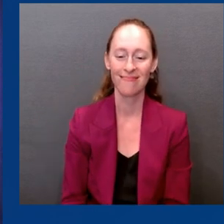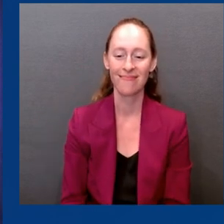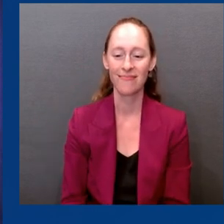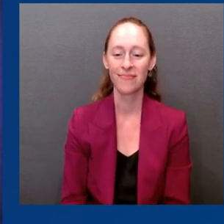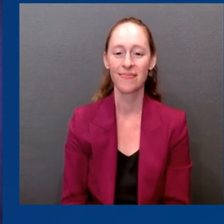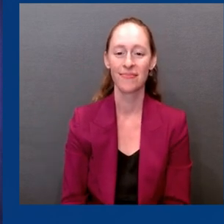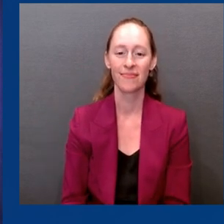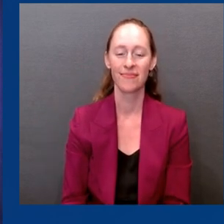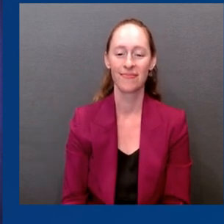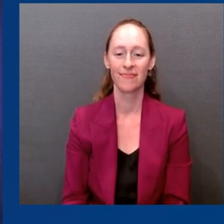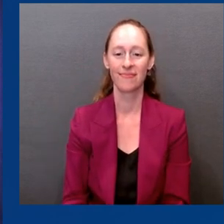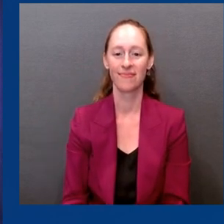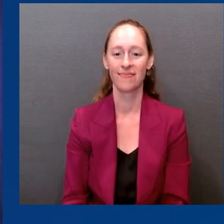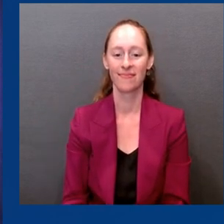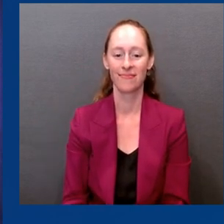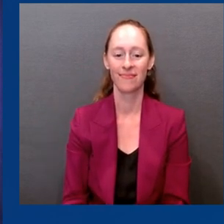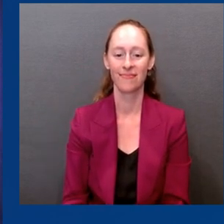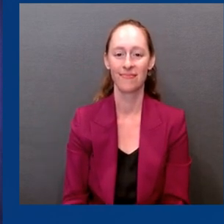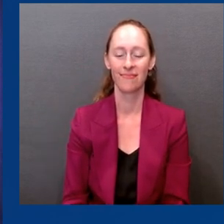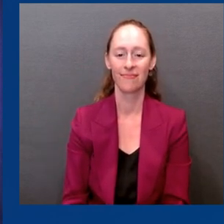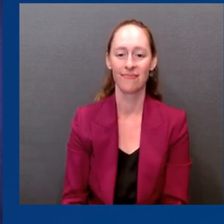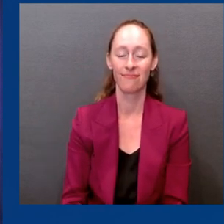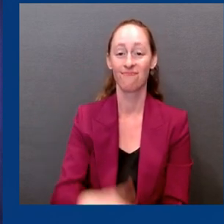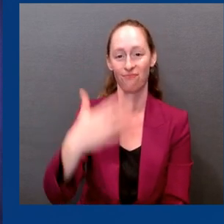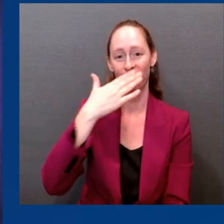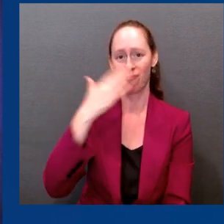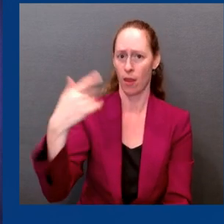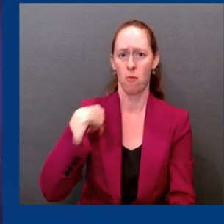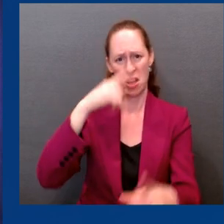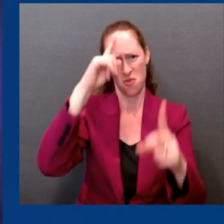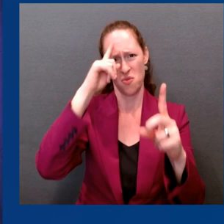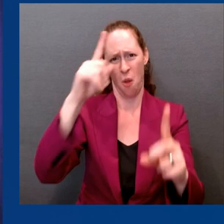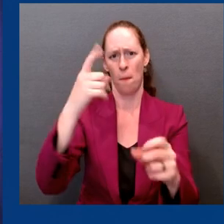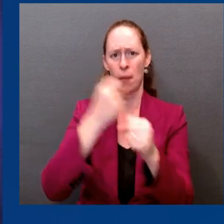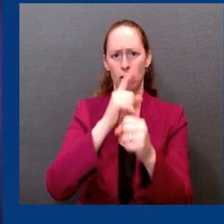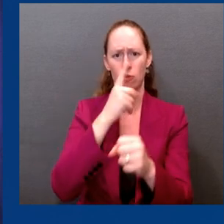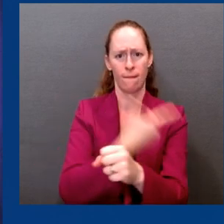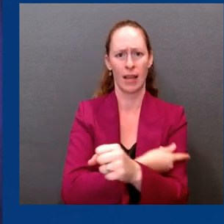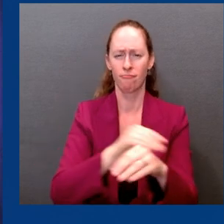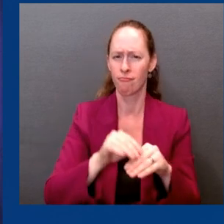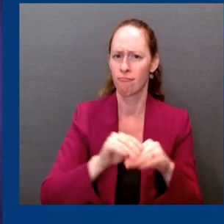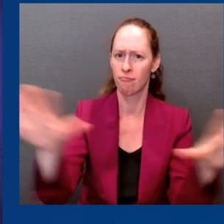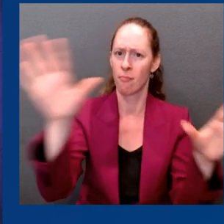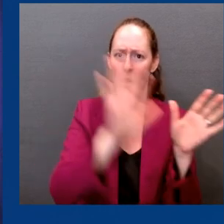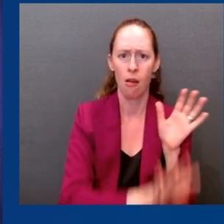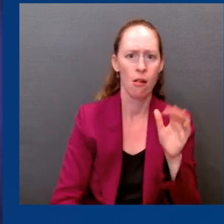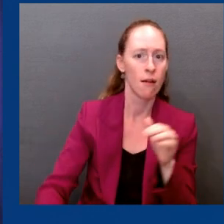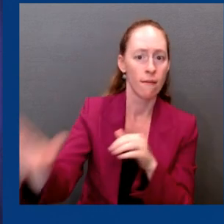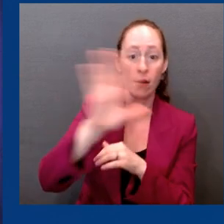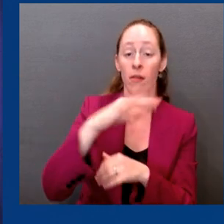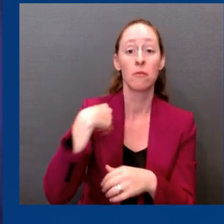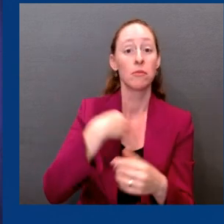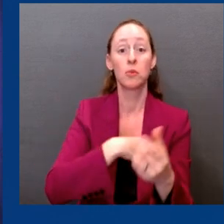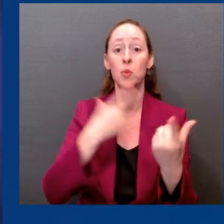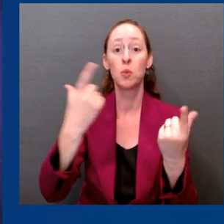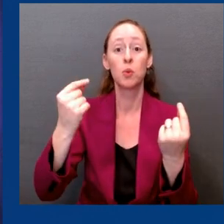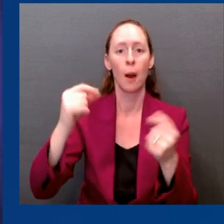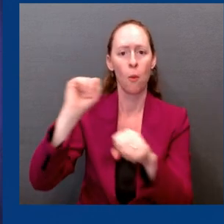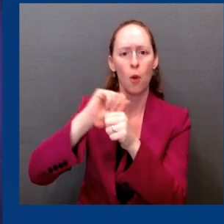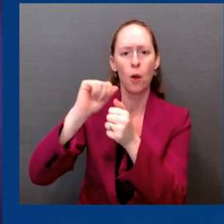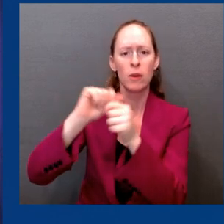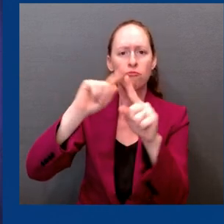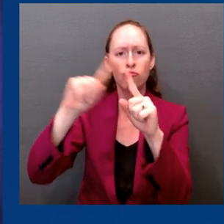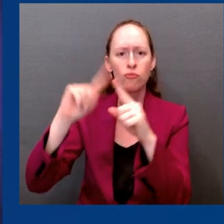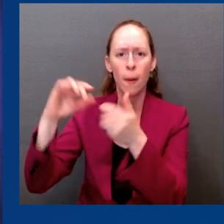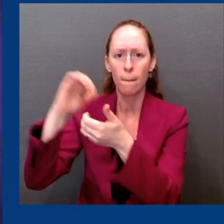equitably available to all Americans. We are engaging trusted partners and messengers to help spread the word. We're launching a national coordinated